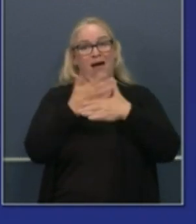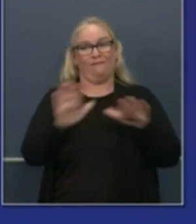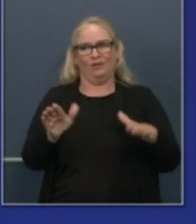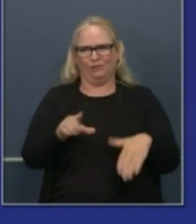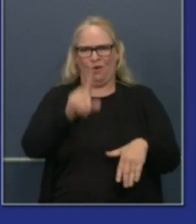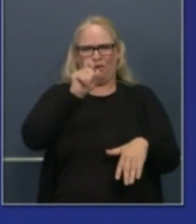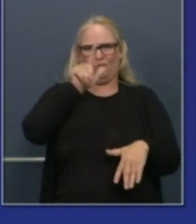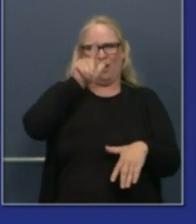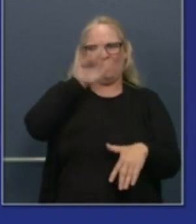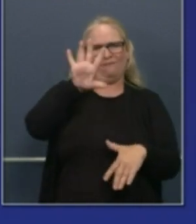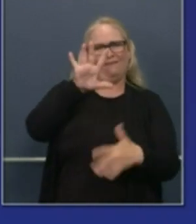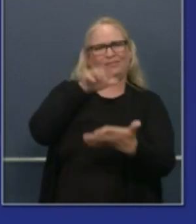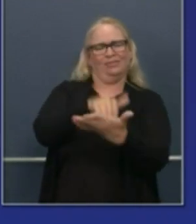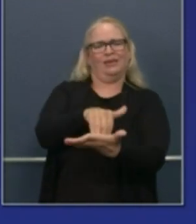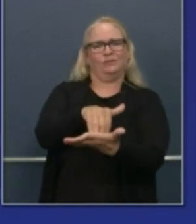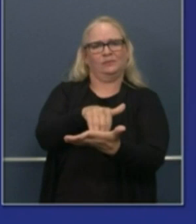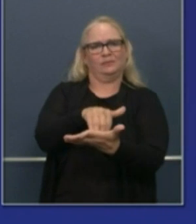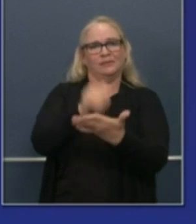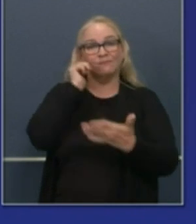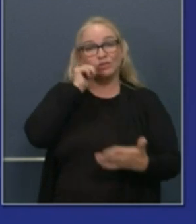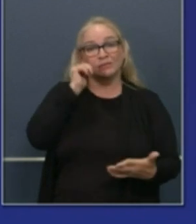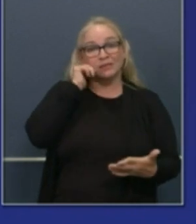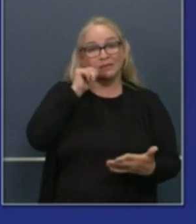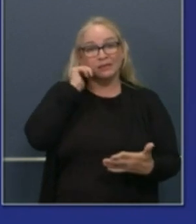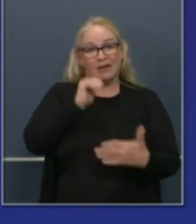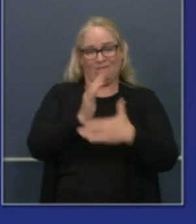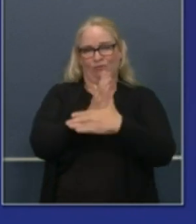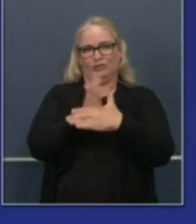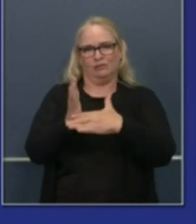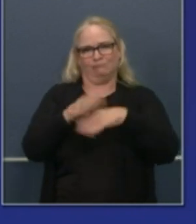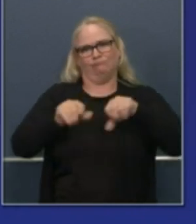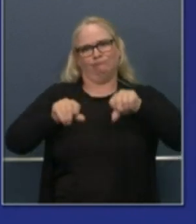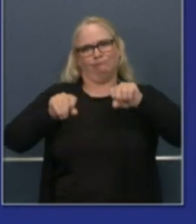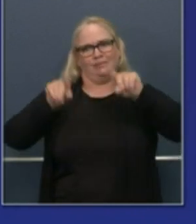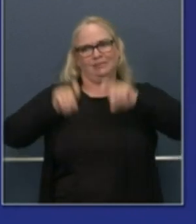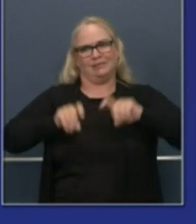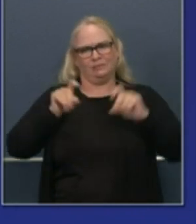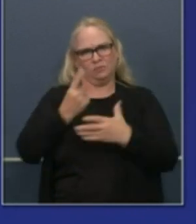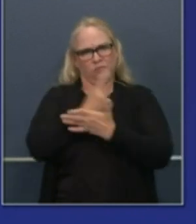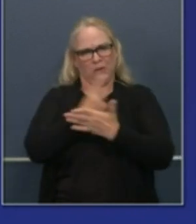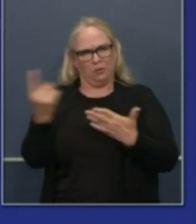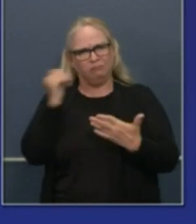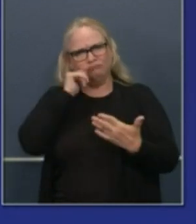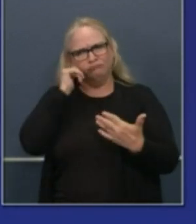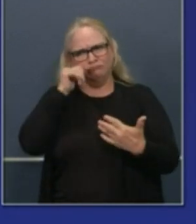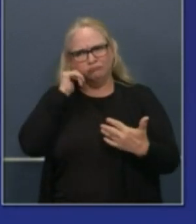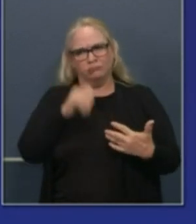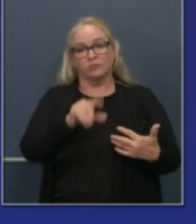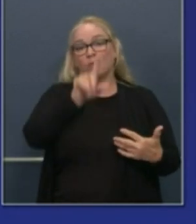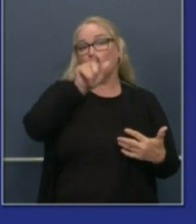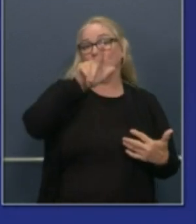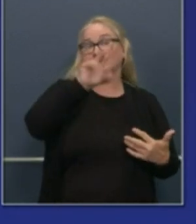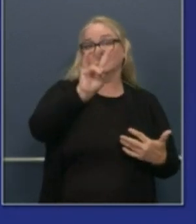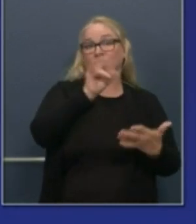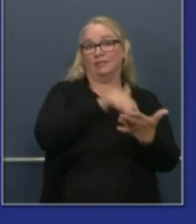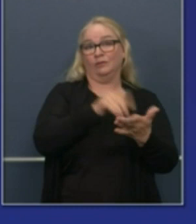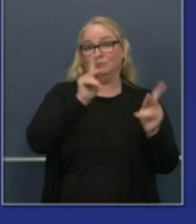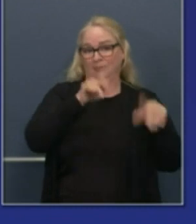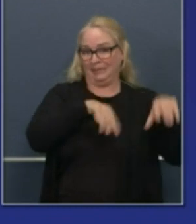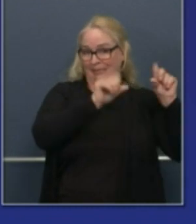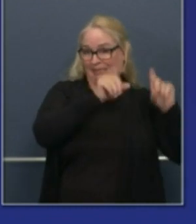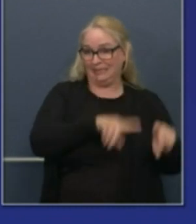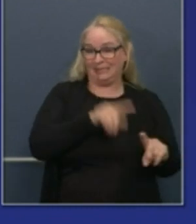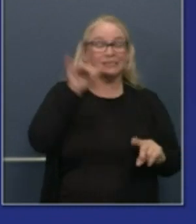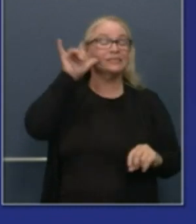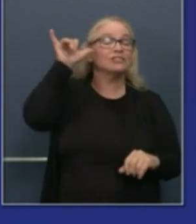,000 daily tests on average over seven days by the way 127,000 tests yesterday. Our positivity